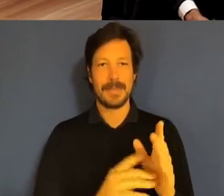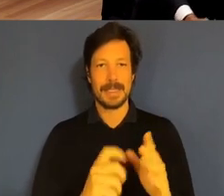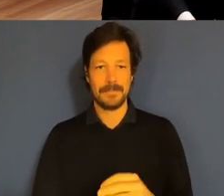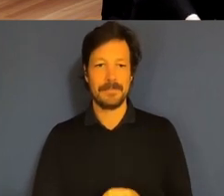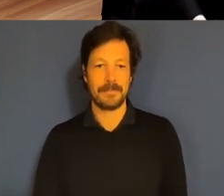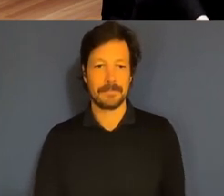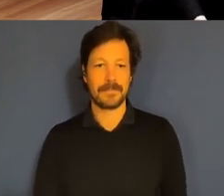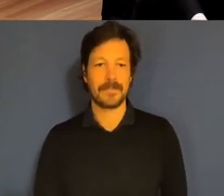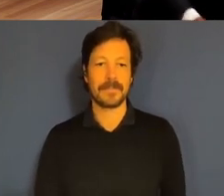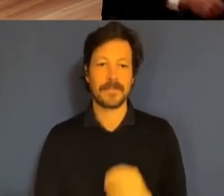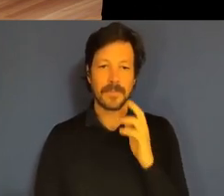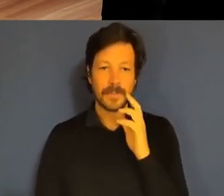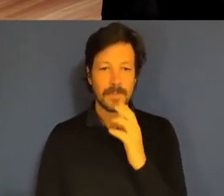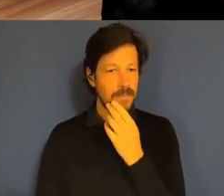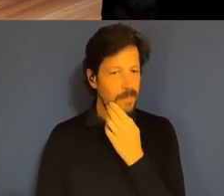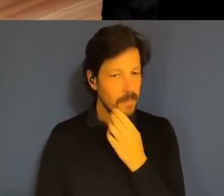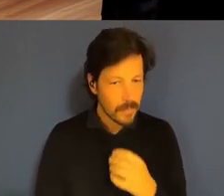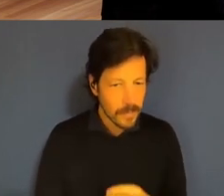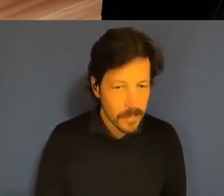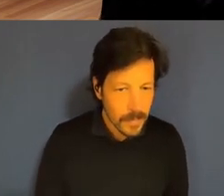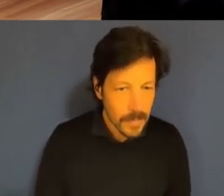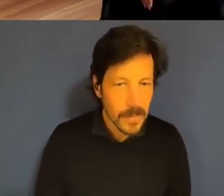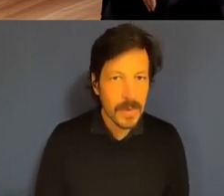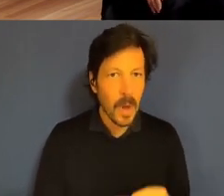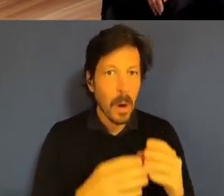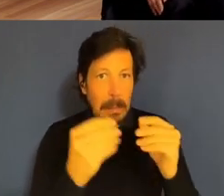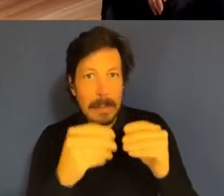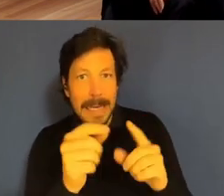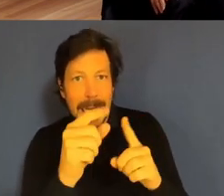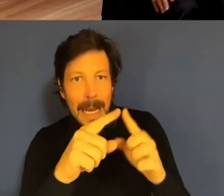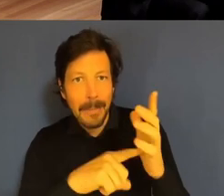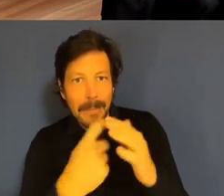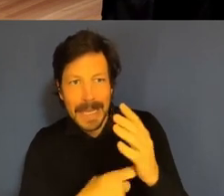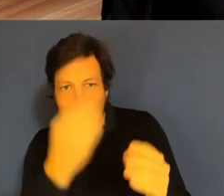and Peter, I think I might have started on that glass. you want to... LAUGHTER